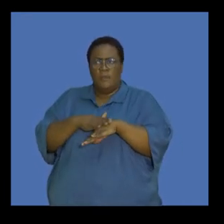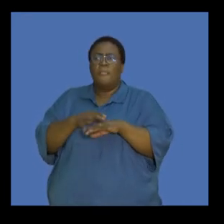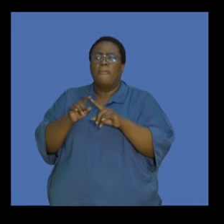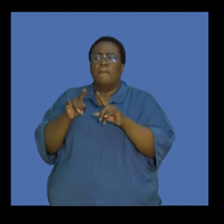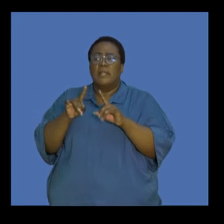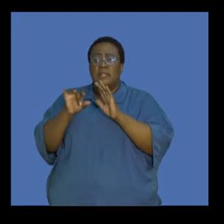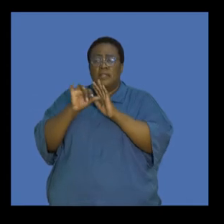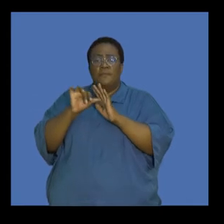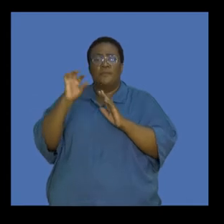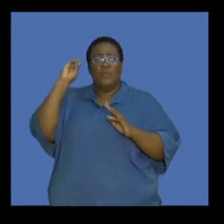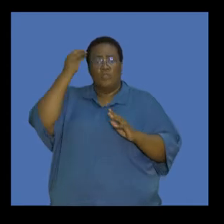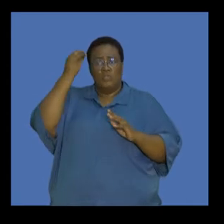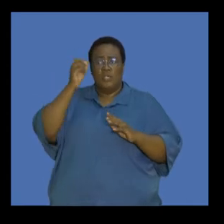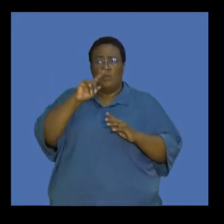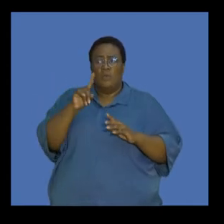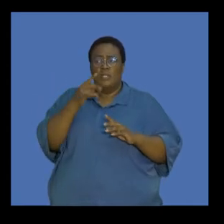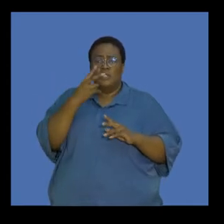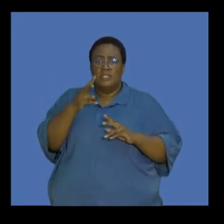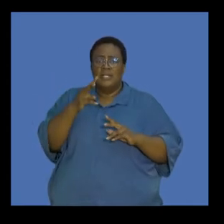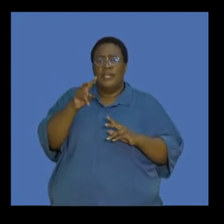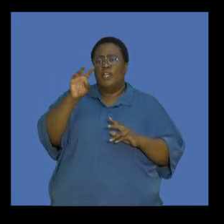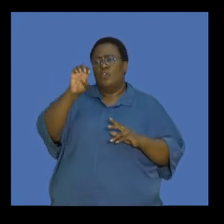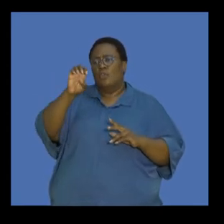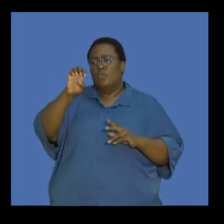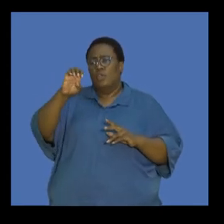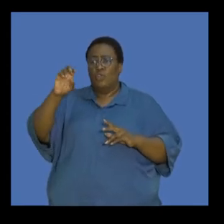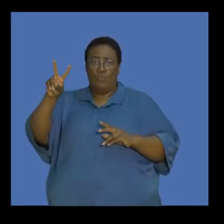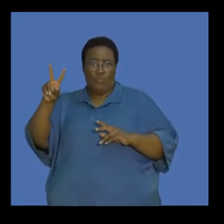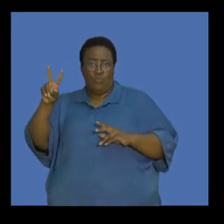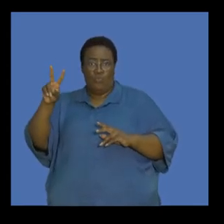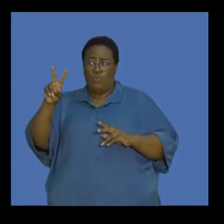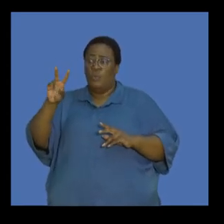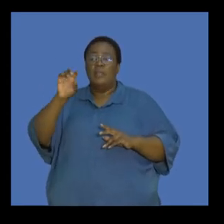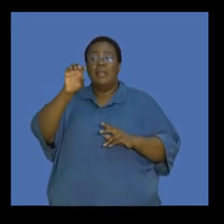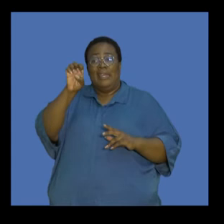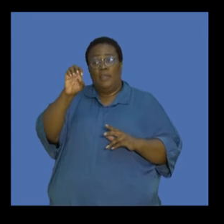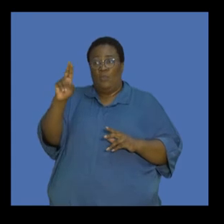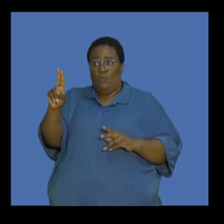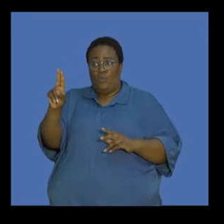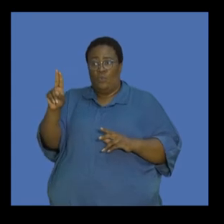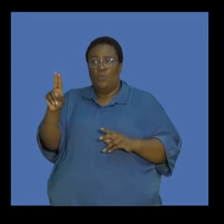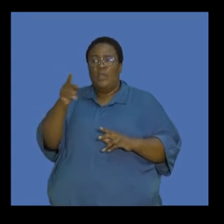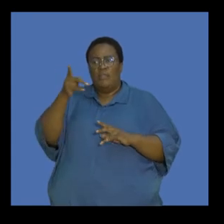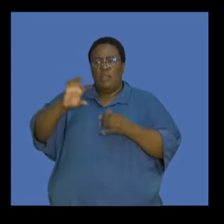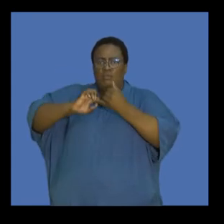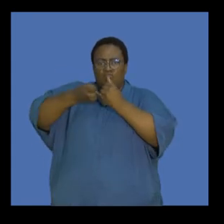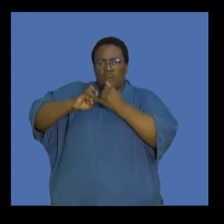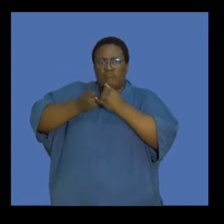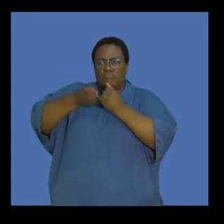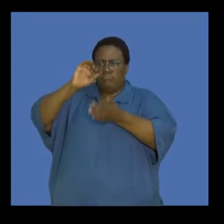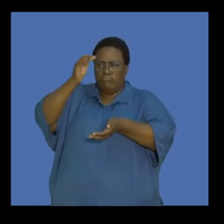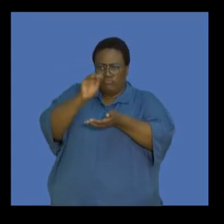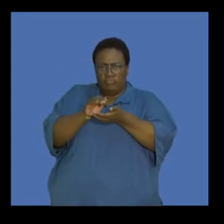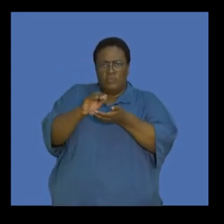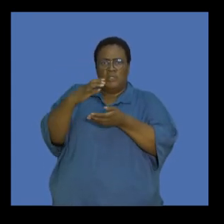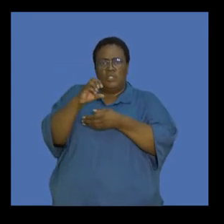What is interesting is looking at the combination of the European Union and how their efforts to reduce their carbon